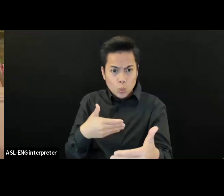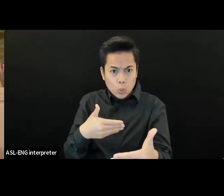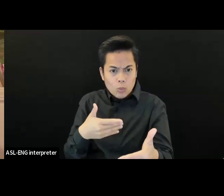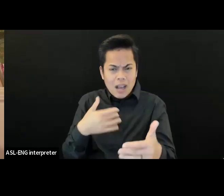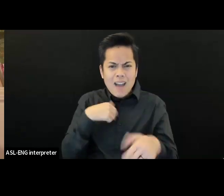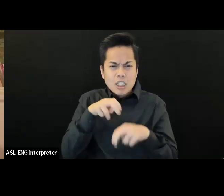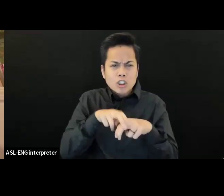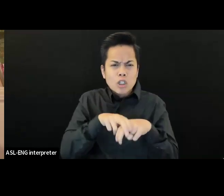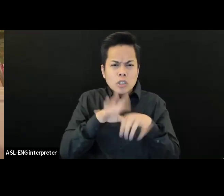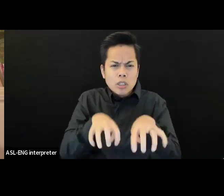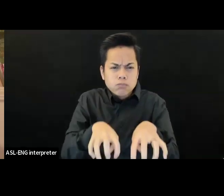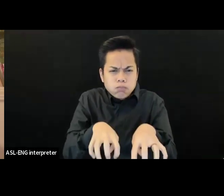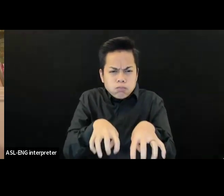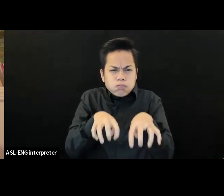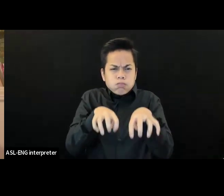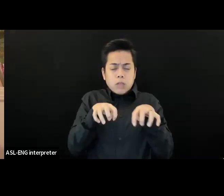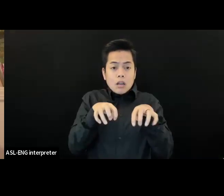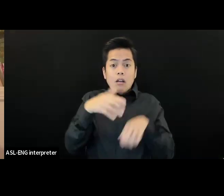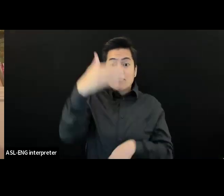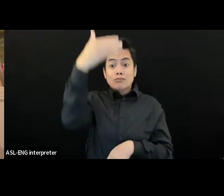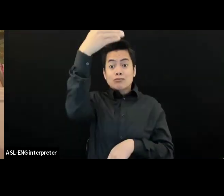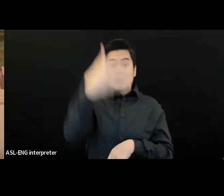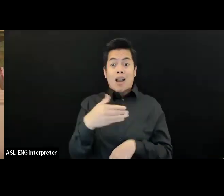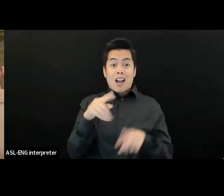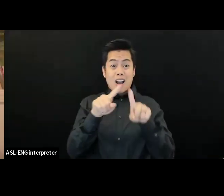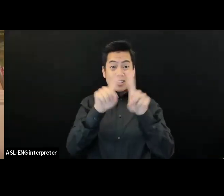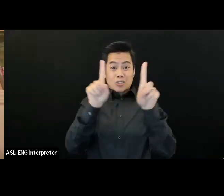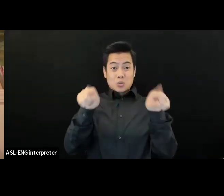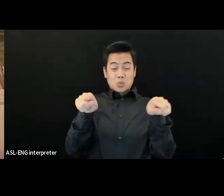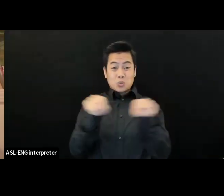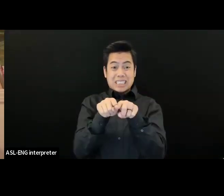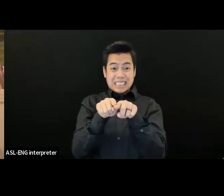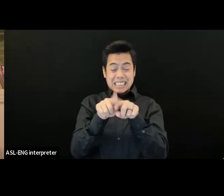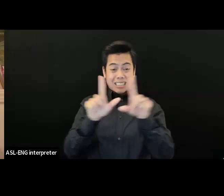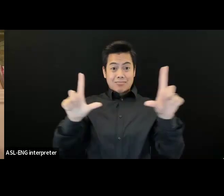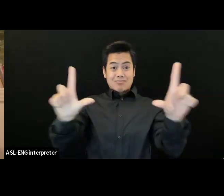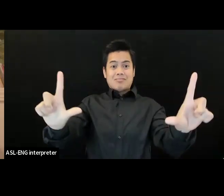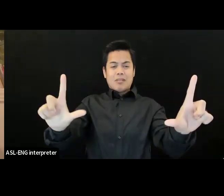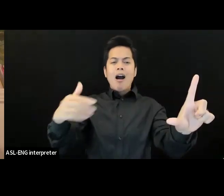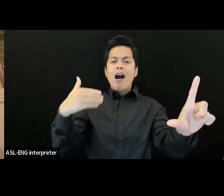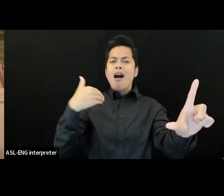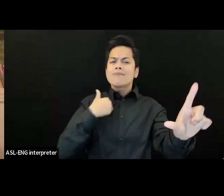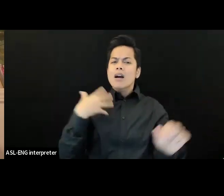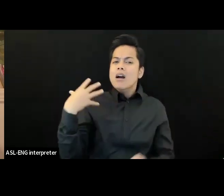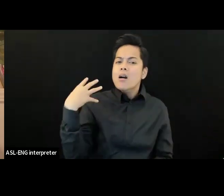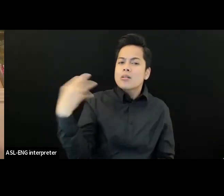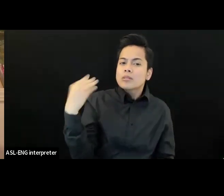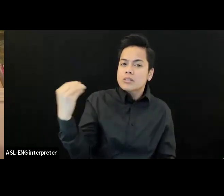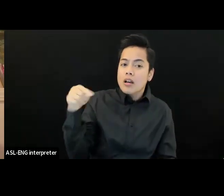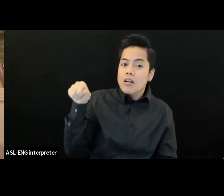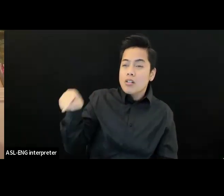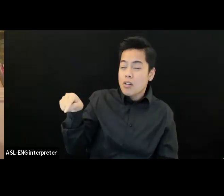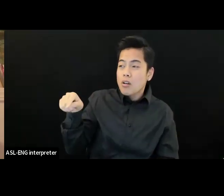a courtyard area. So this is the setup that it would be for like a